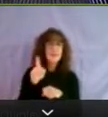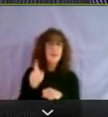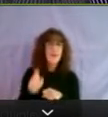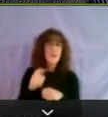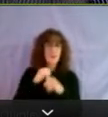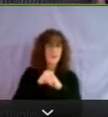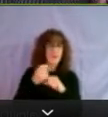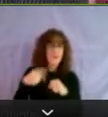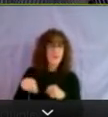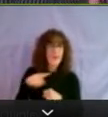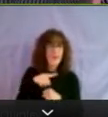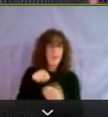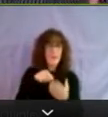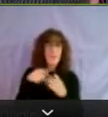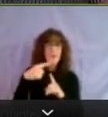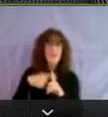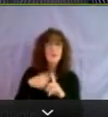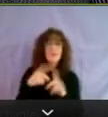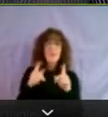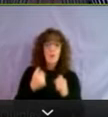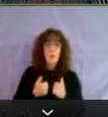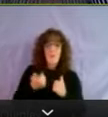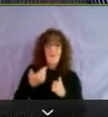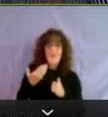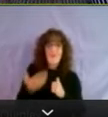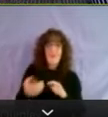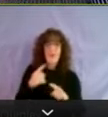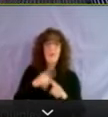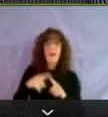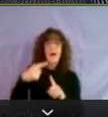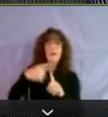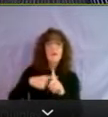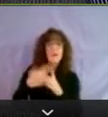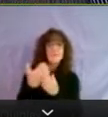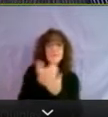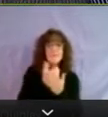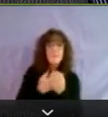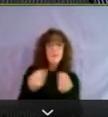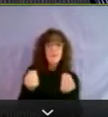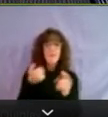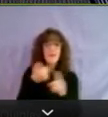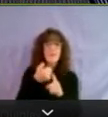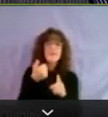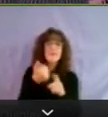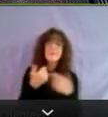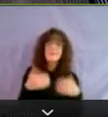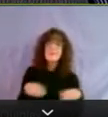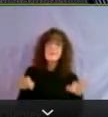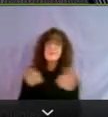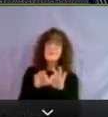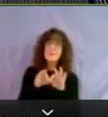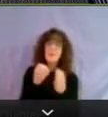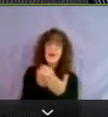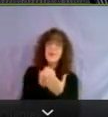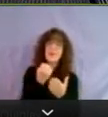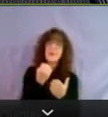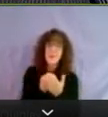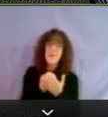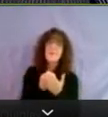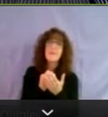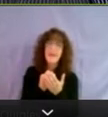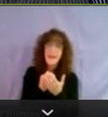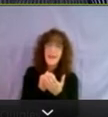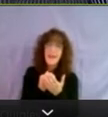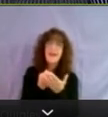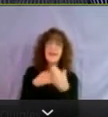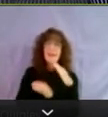So not only the residents that live in them, but the rents and the properties themselves are critical to the economic landscape and